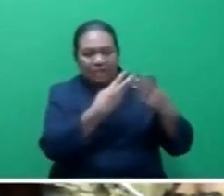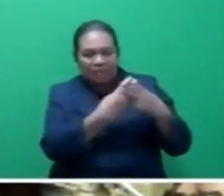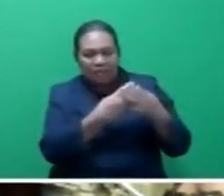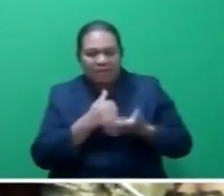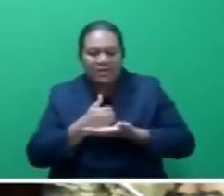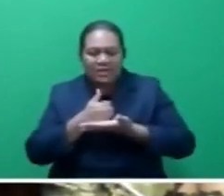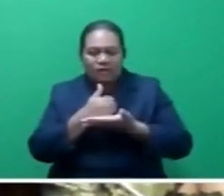that's what's going to happen